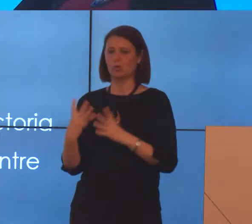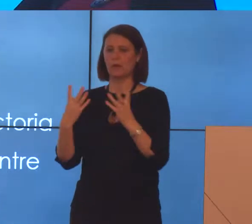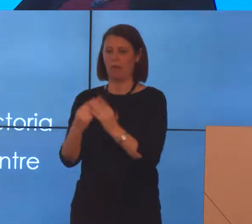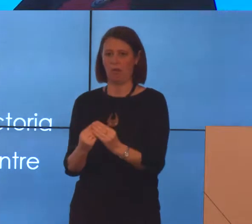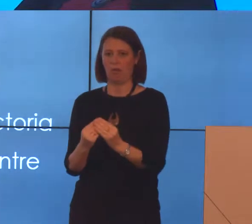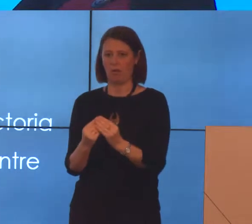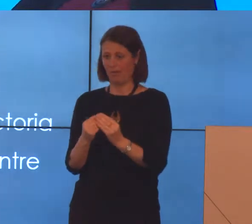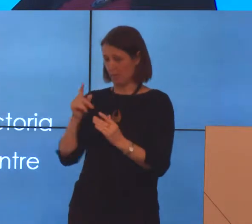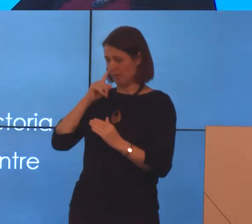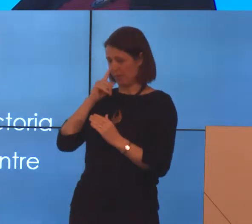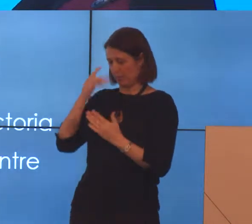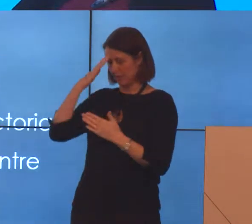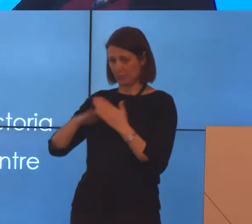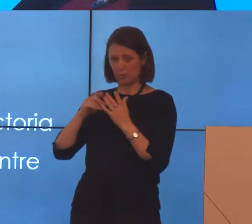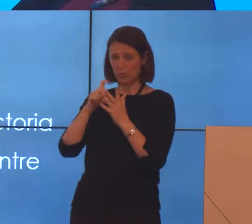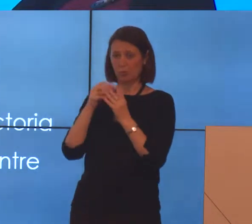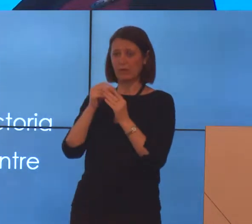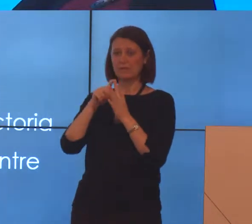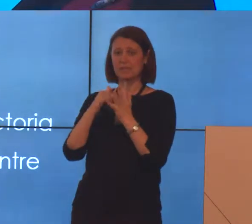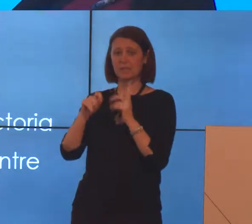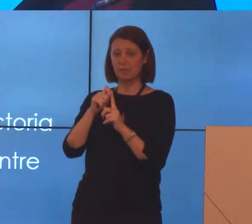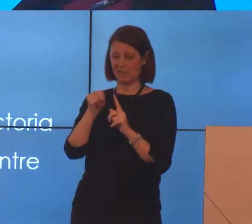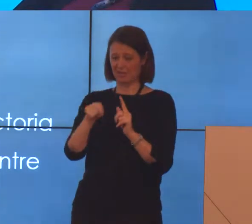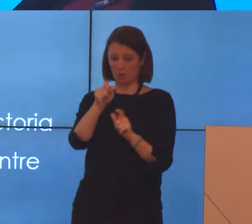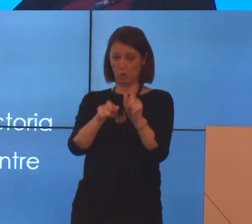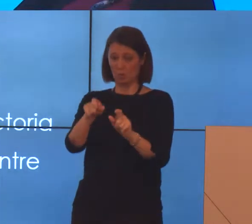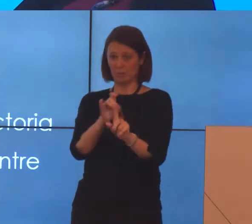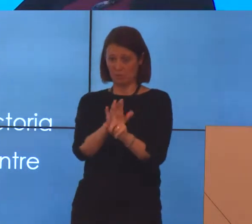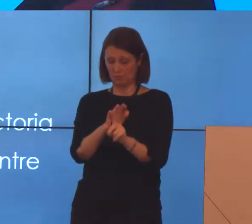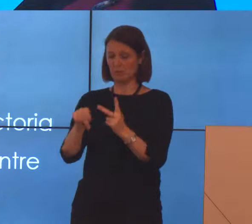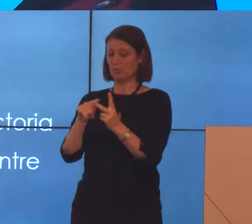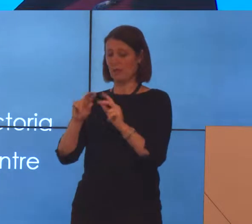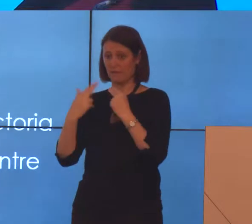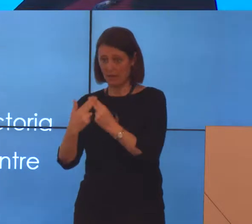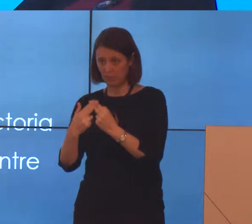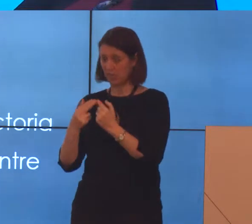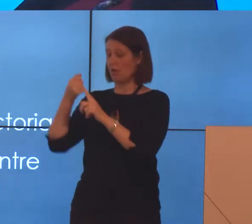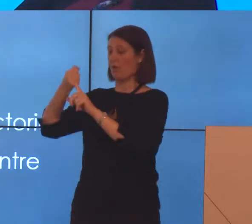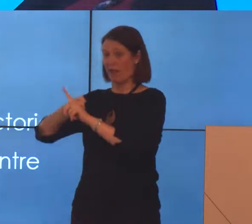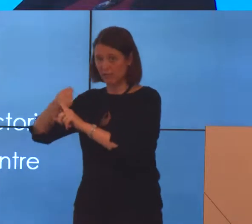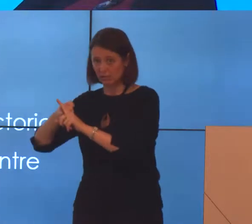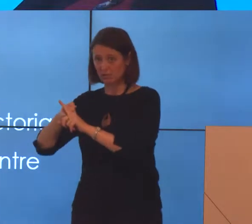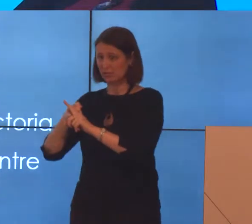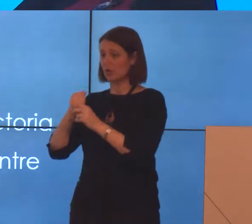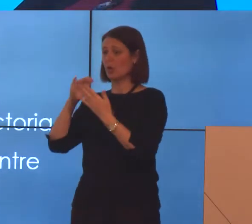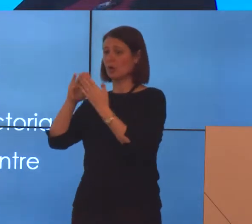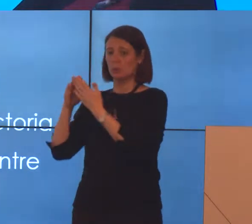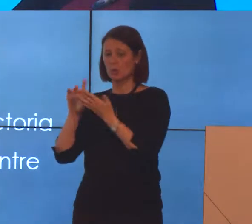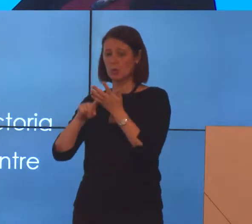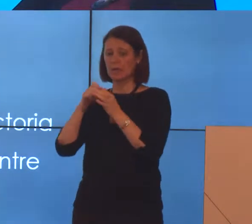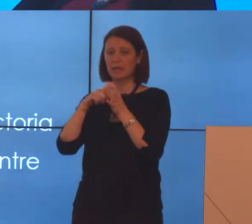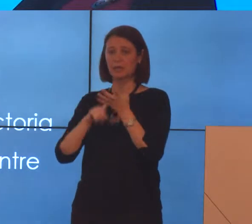people who've experienced the DSP as consumers, family members, advocates, community legal centres,